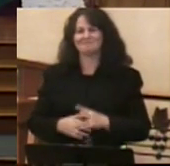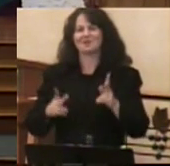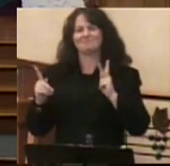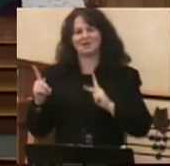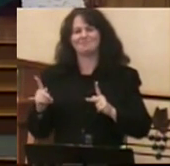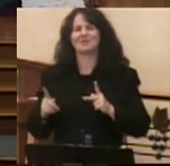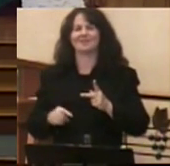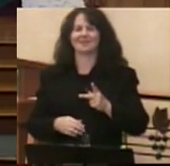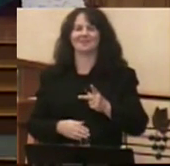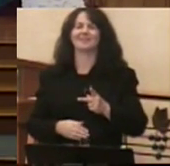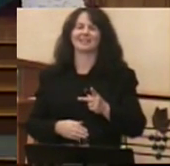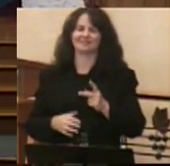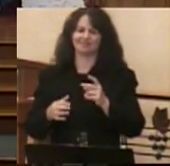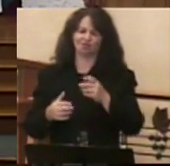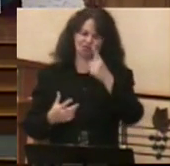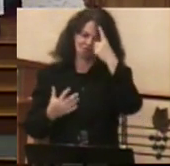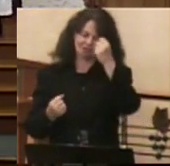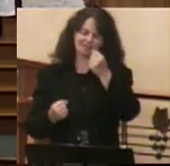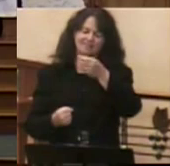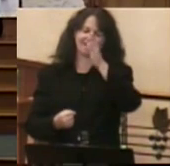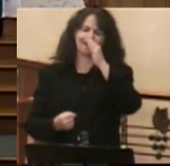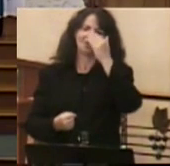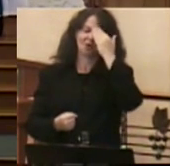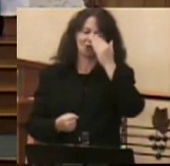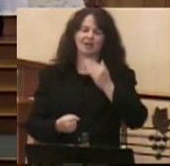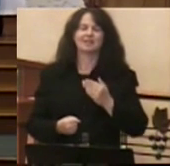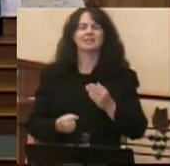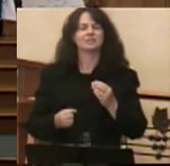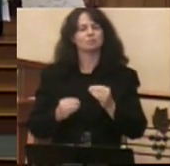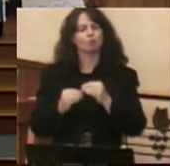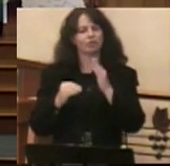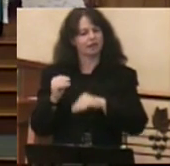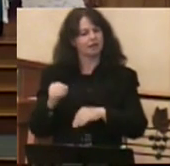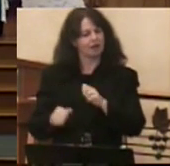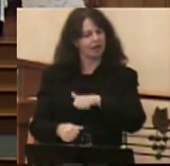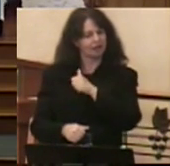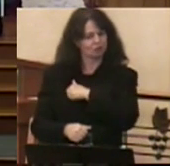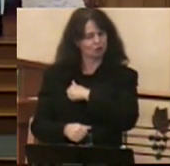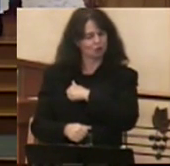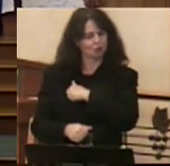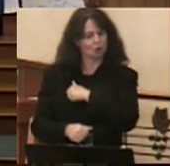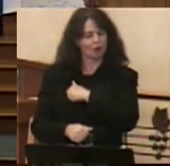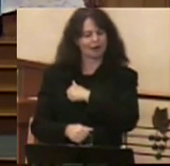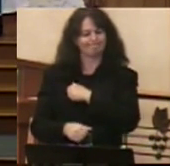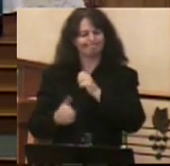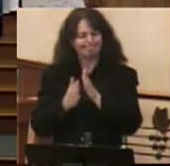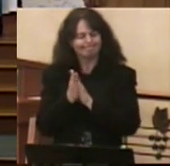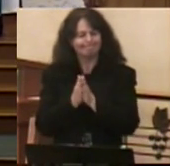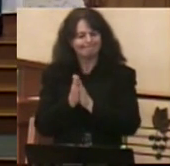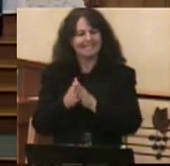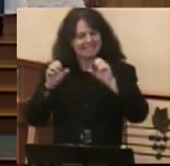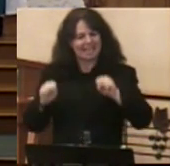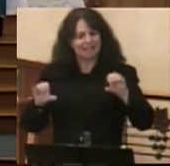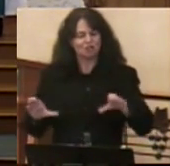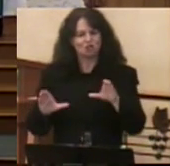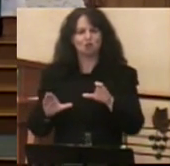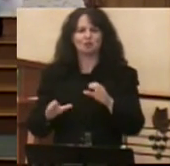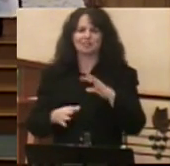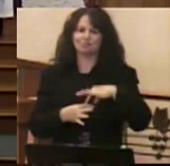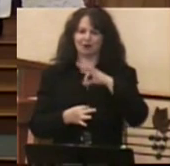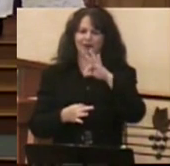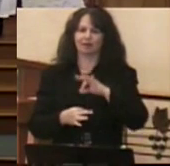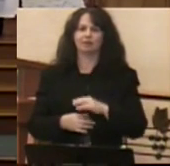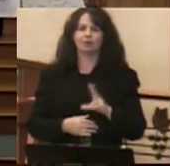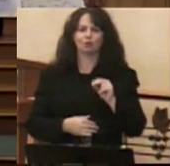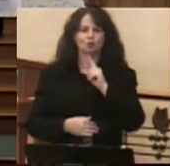this story to be much more than a story of a good attitude or a can-do spirit. No, this is a story of the